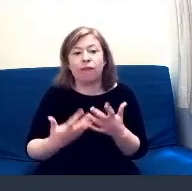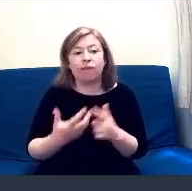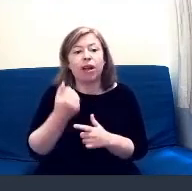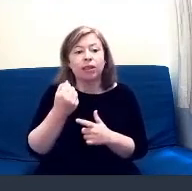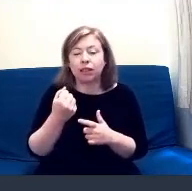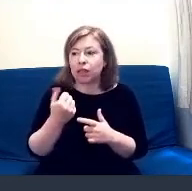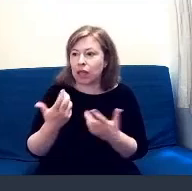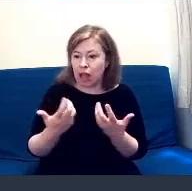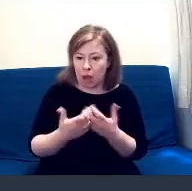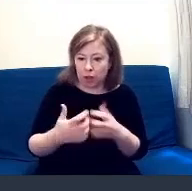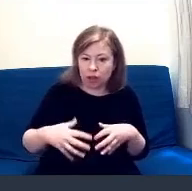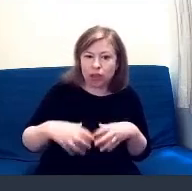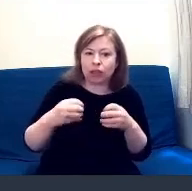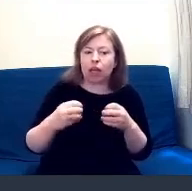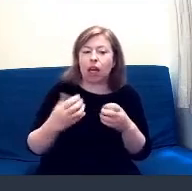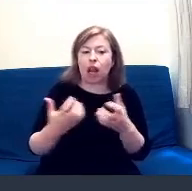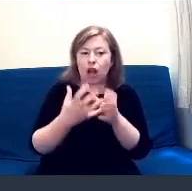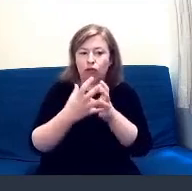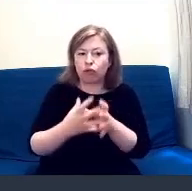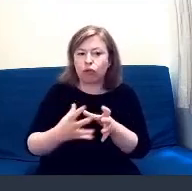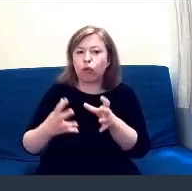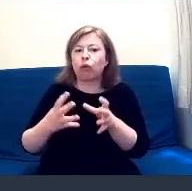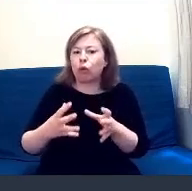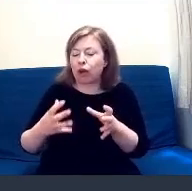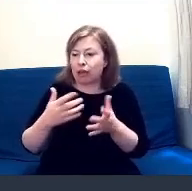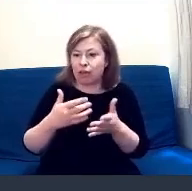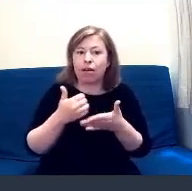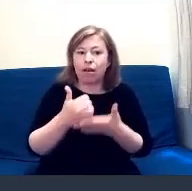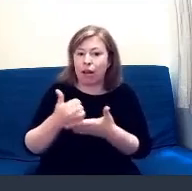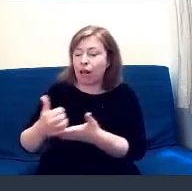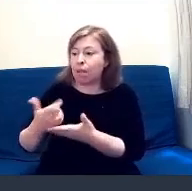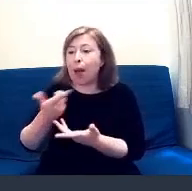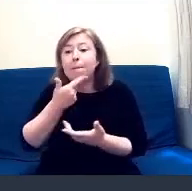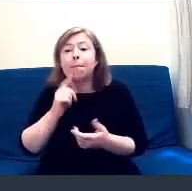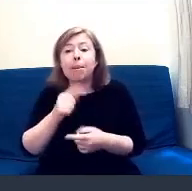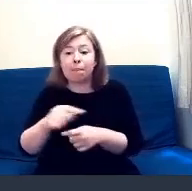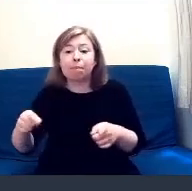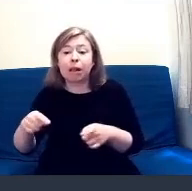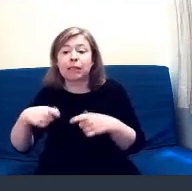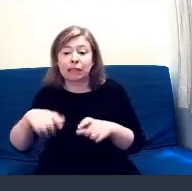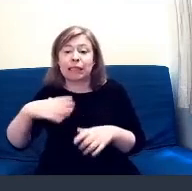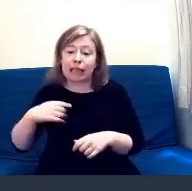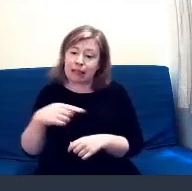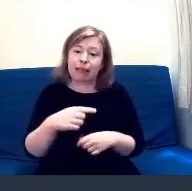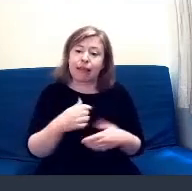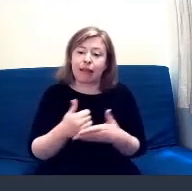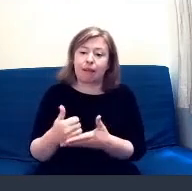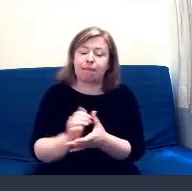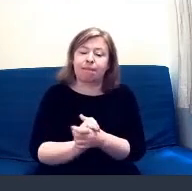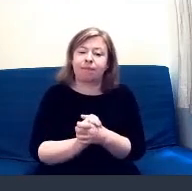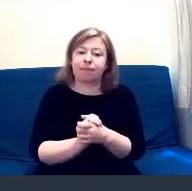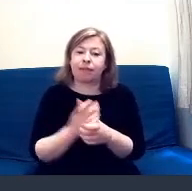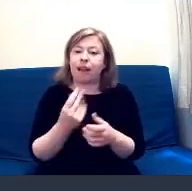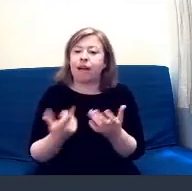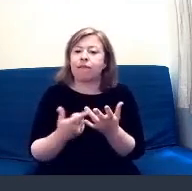help and help that is still needed for their community. We've also got organisations